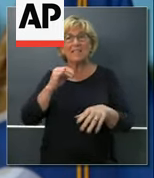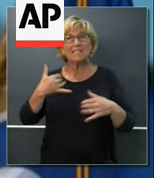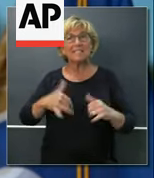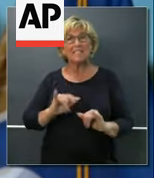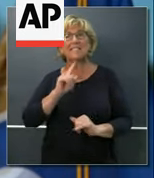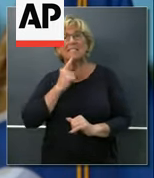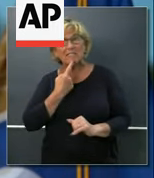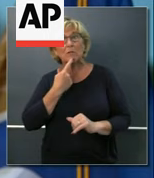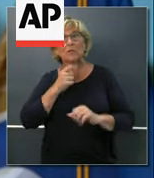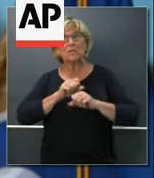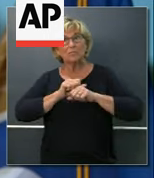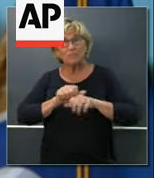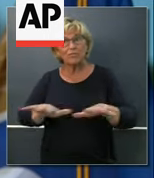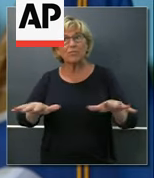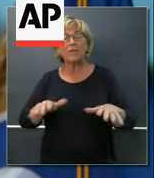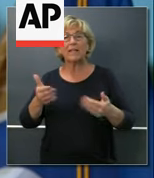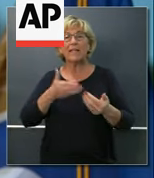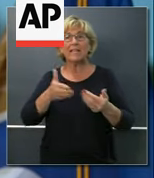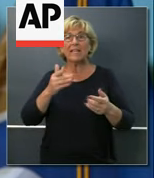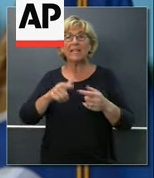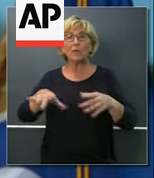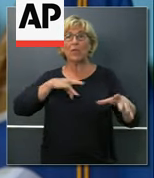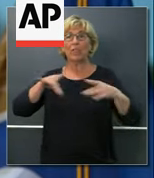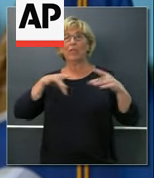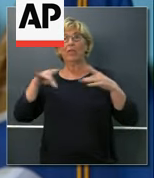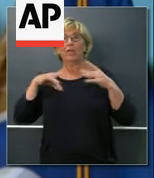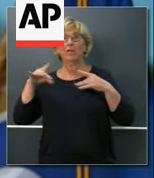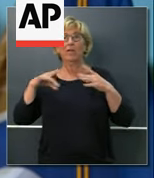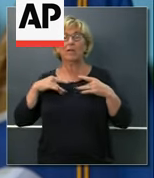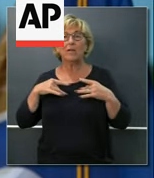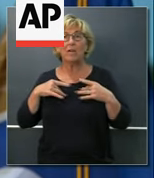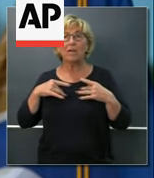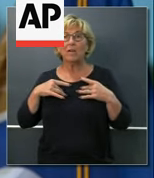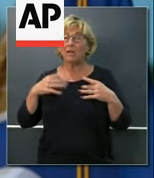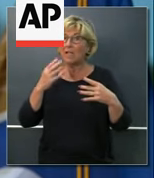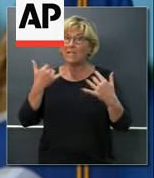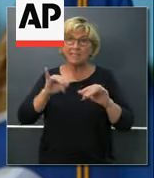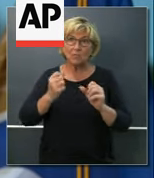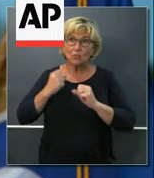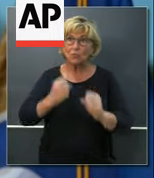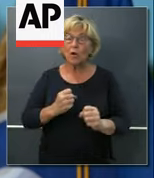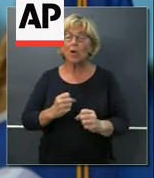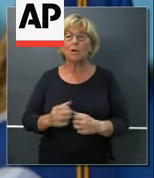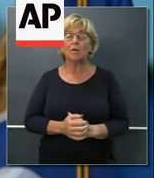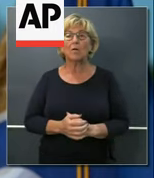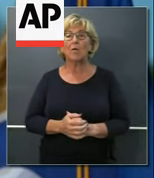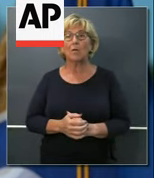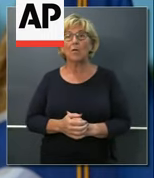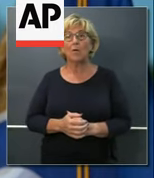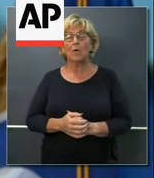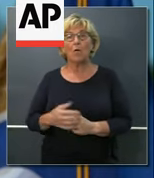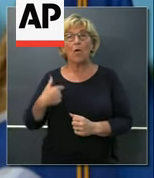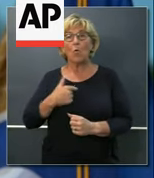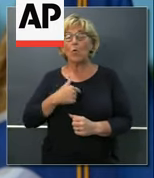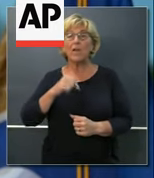Its ability to be transmitted still is dominant. And so we, by no stretch, are out